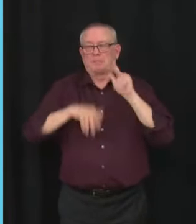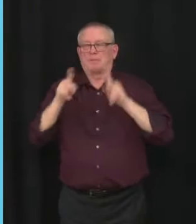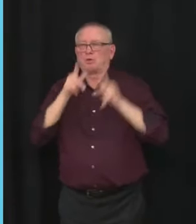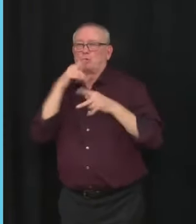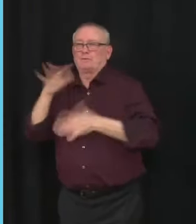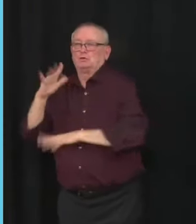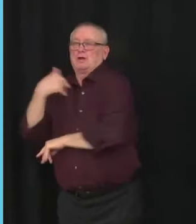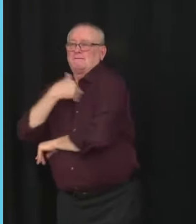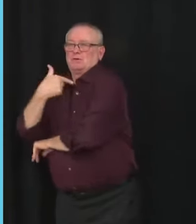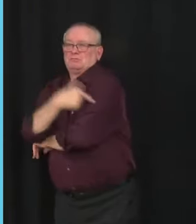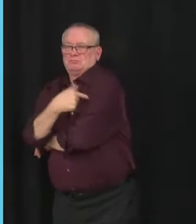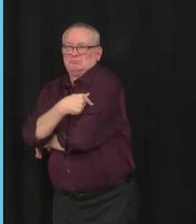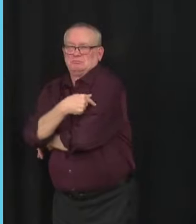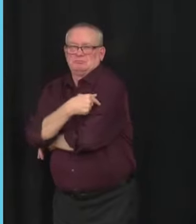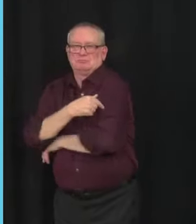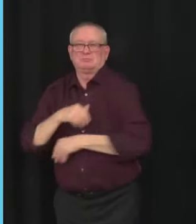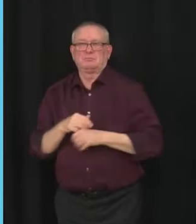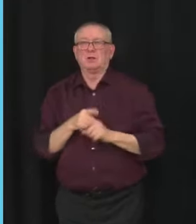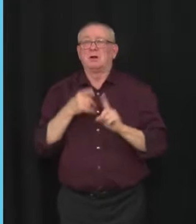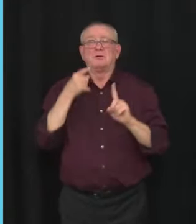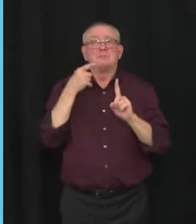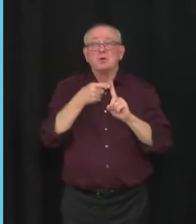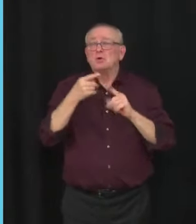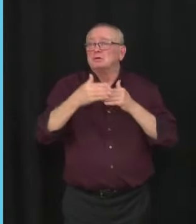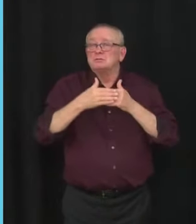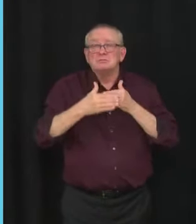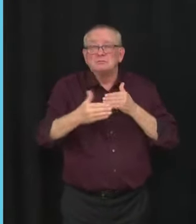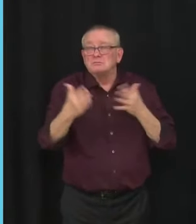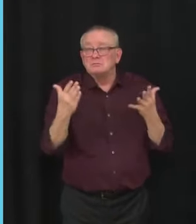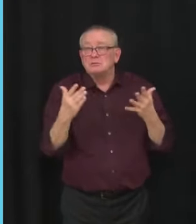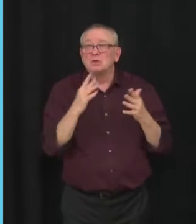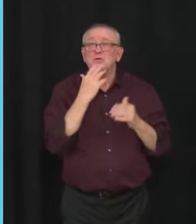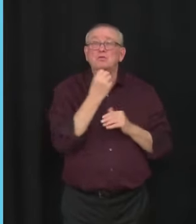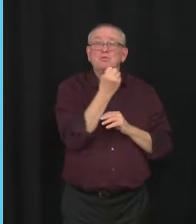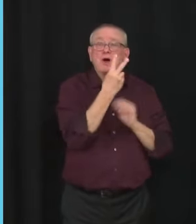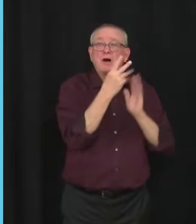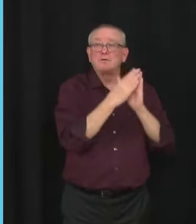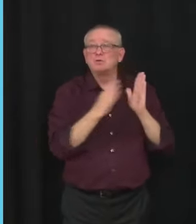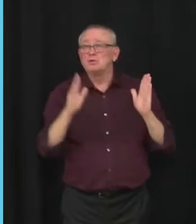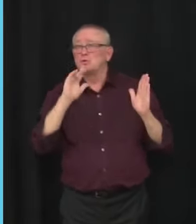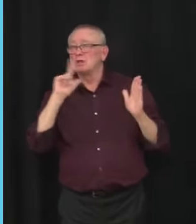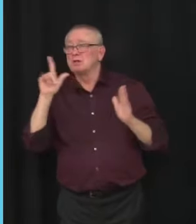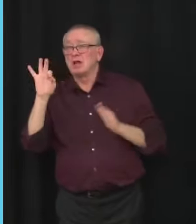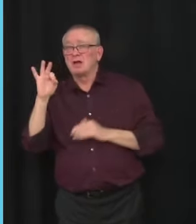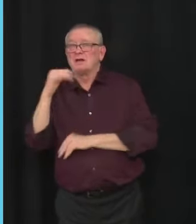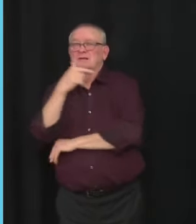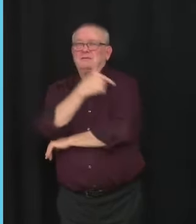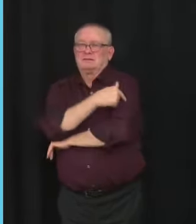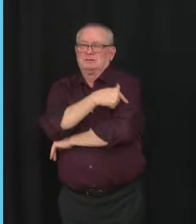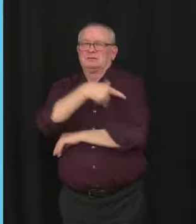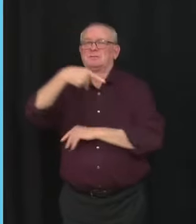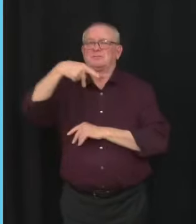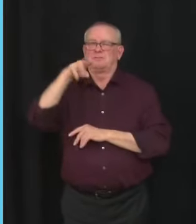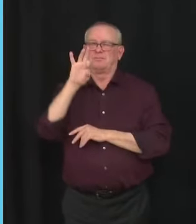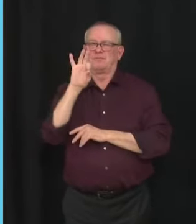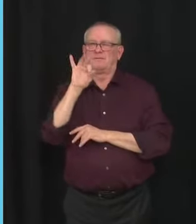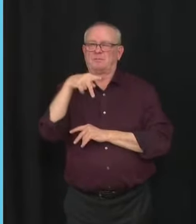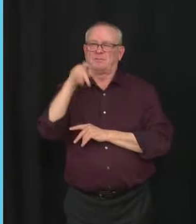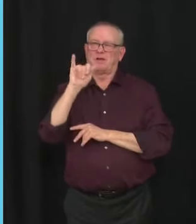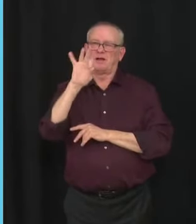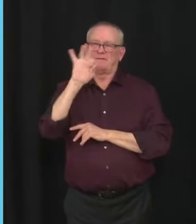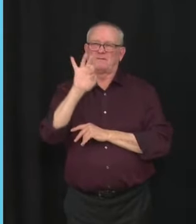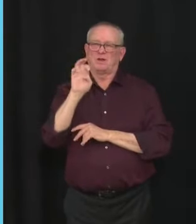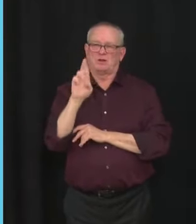29 receive Pfizer vaccine rather than Moderna. For those in this age group who have already had Moderna